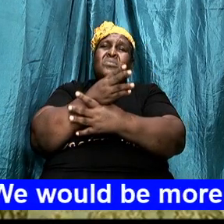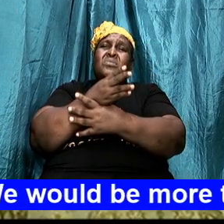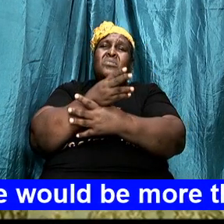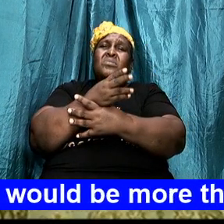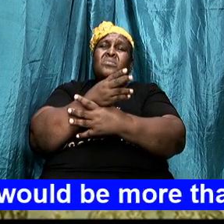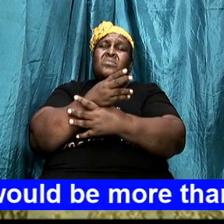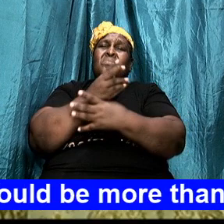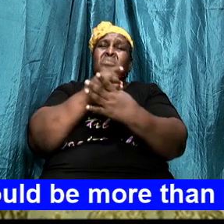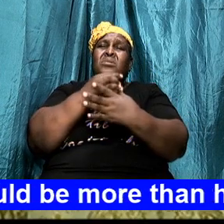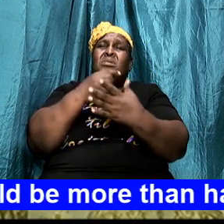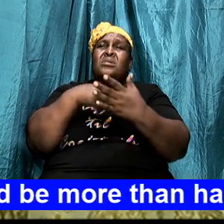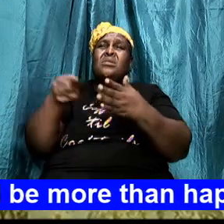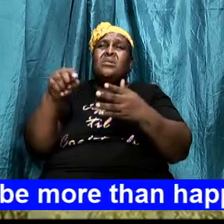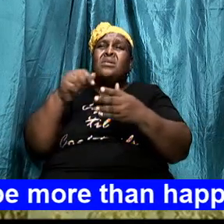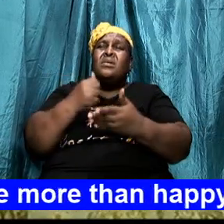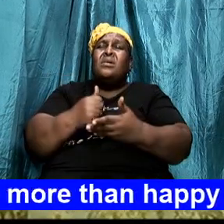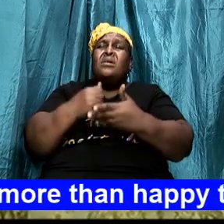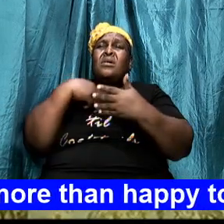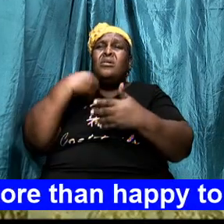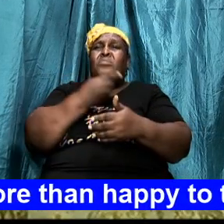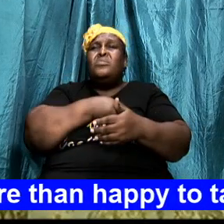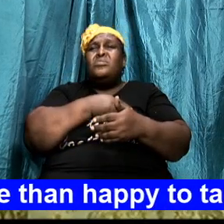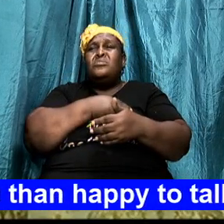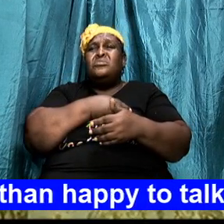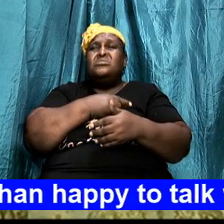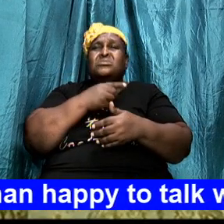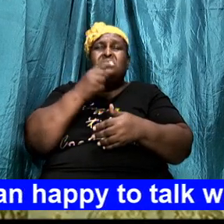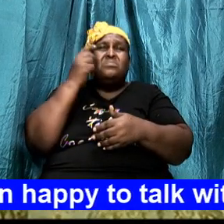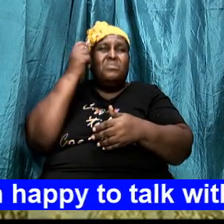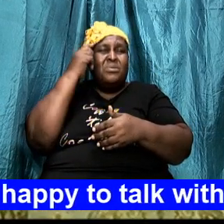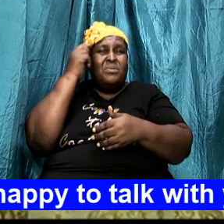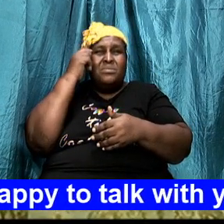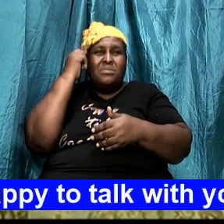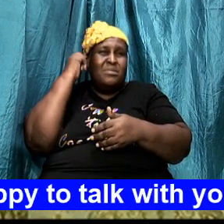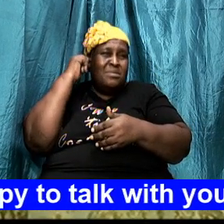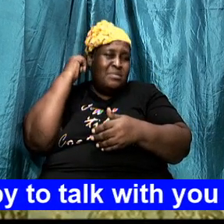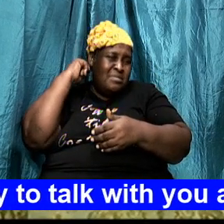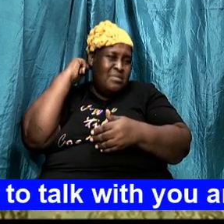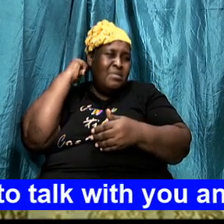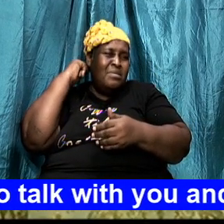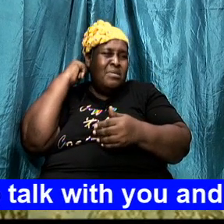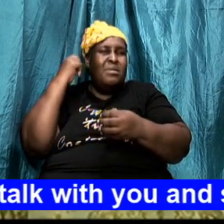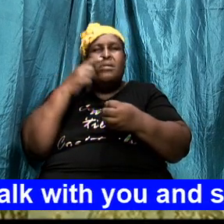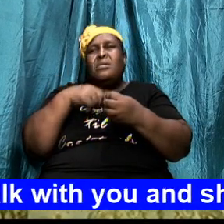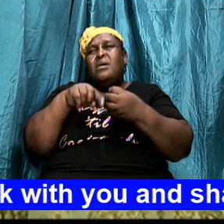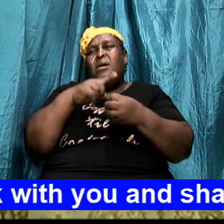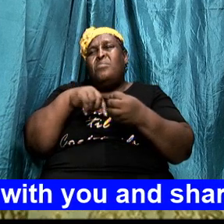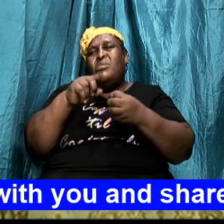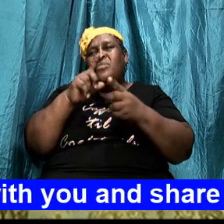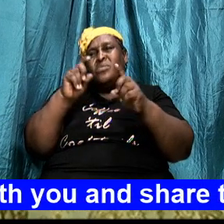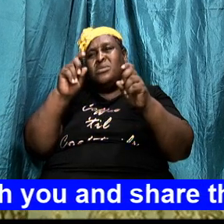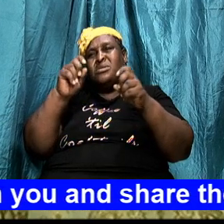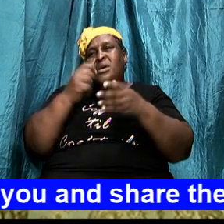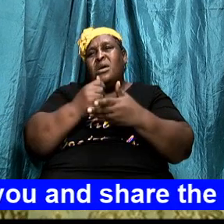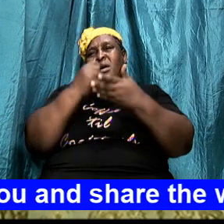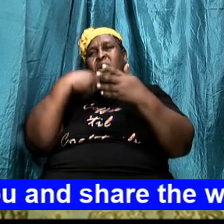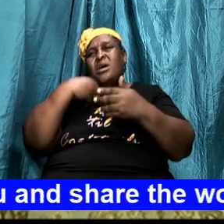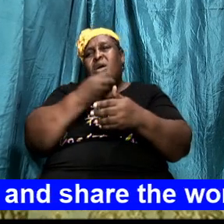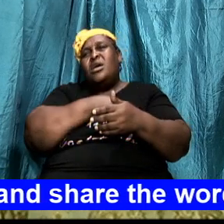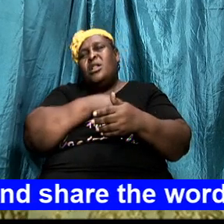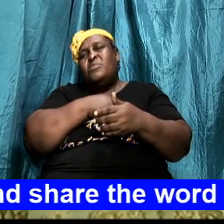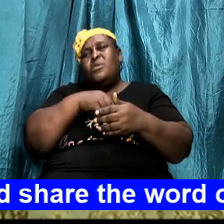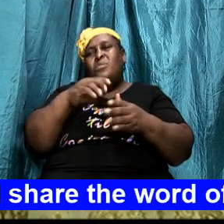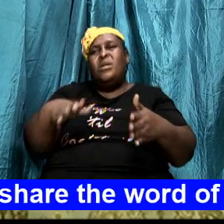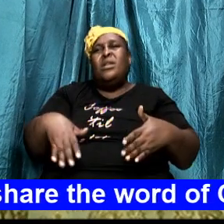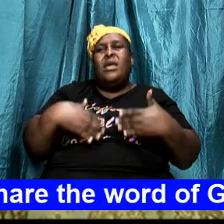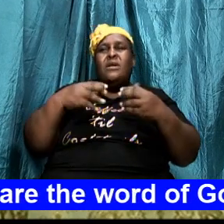help us to contemplate the question who am I and help our lives Lord Jesus to give